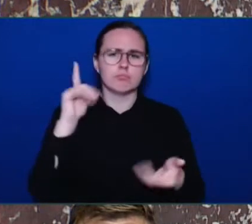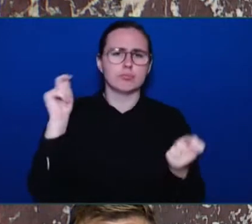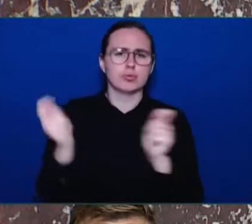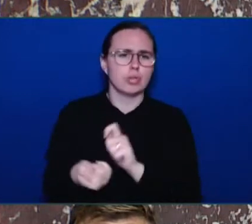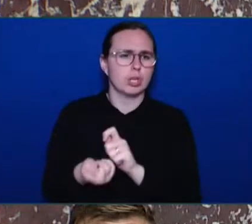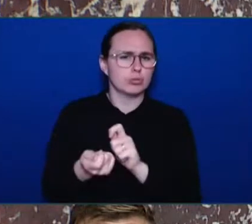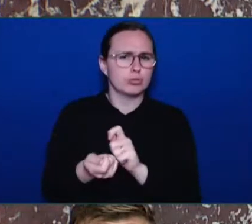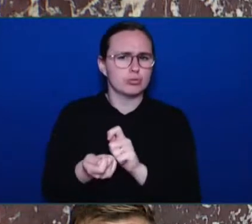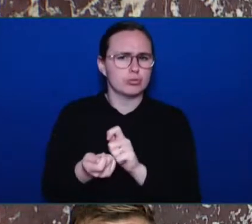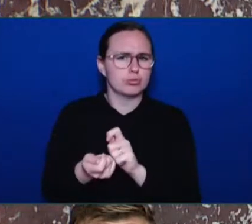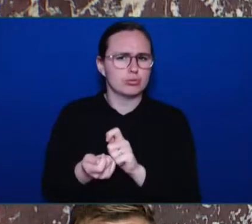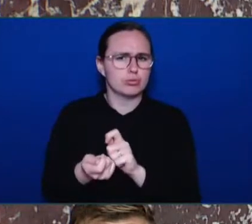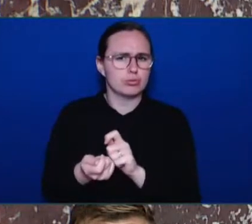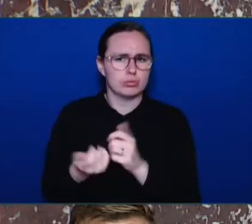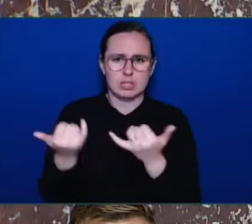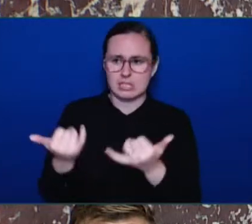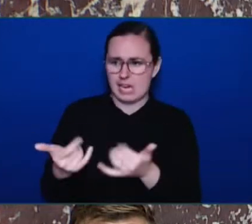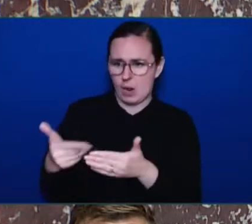Member. Please.